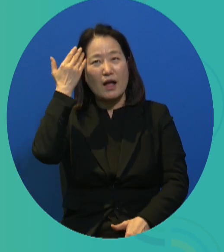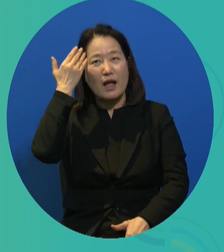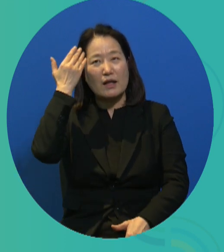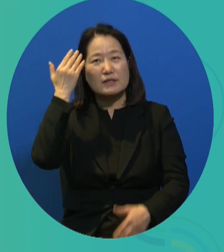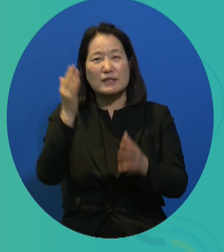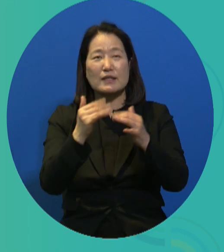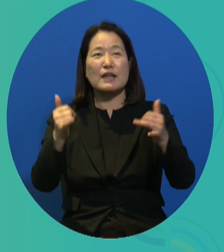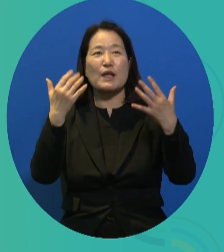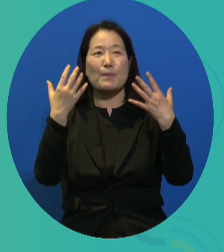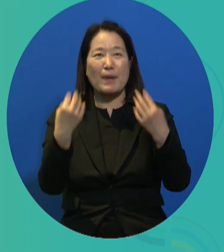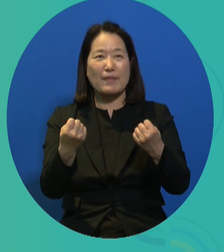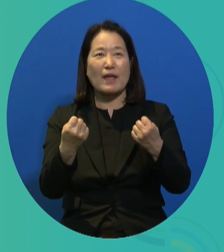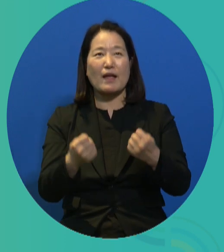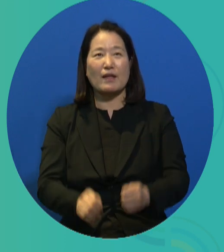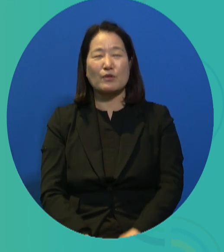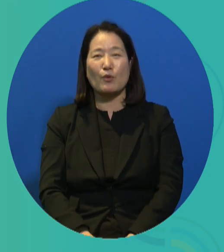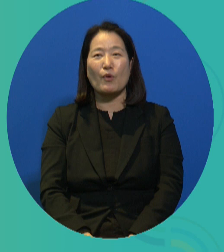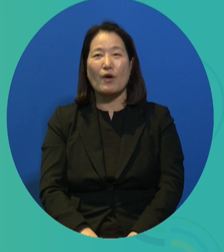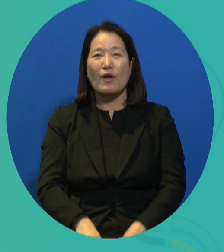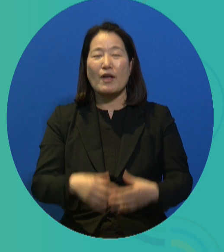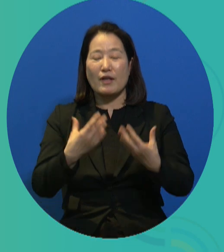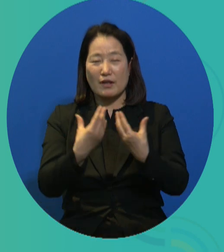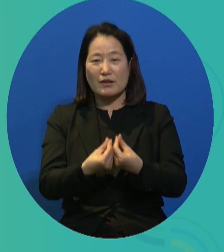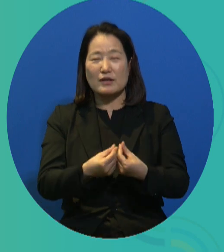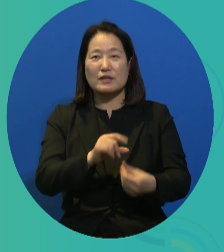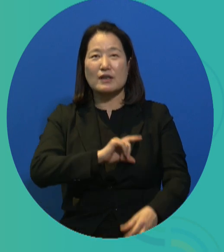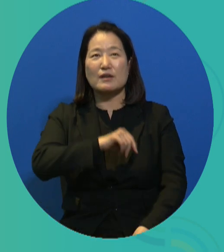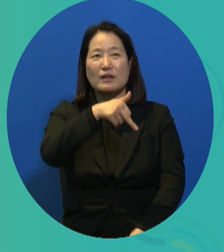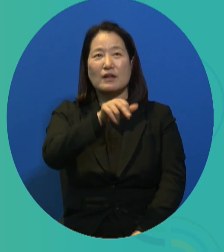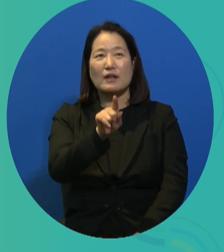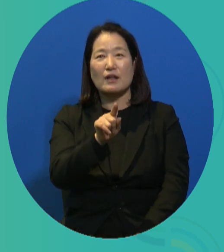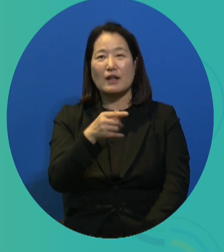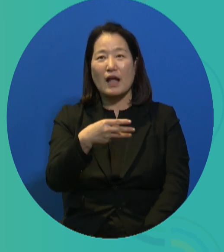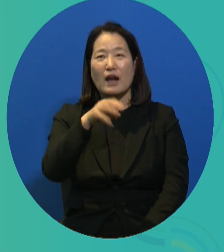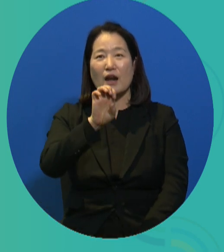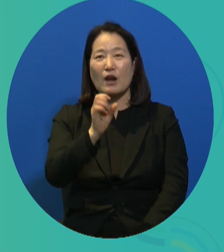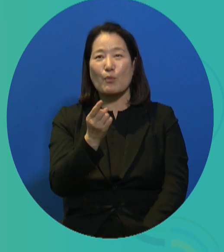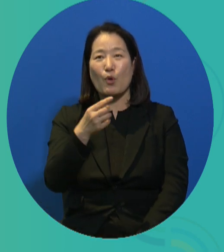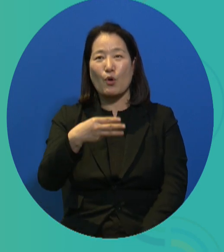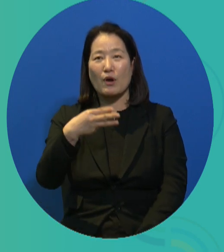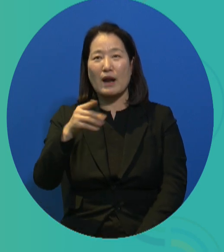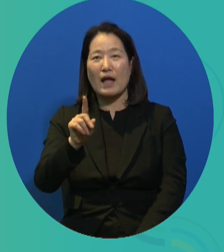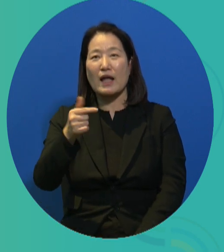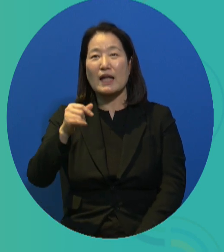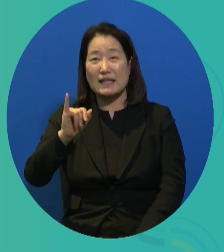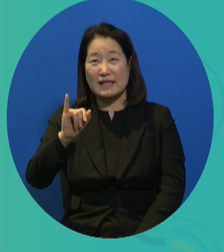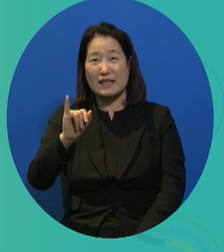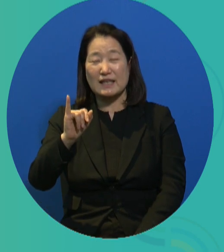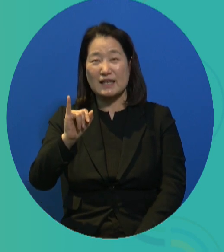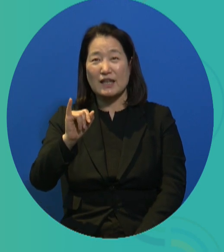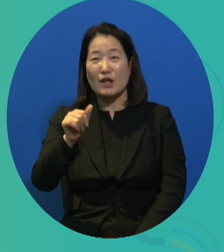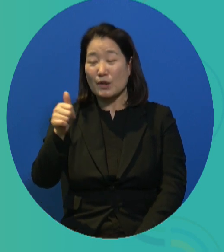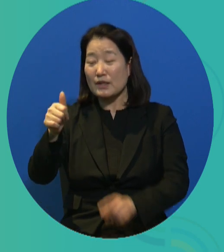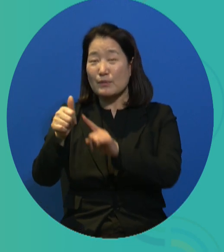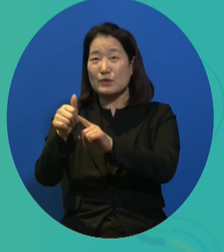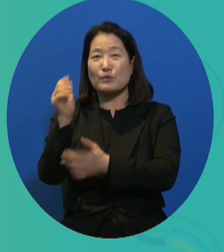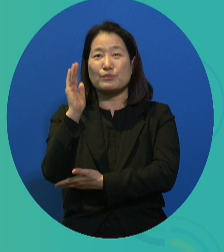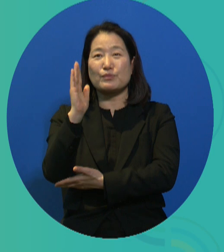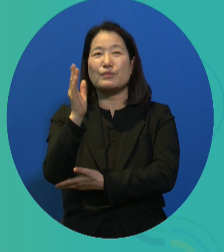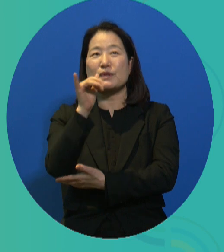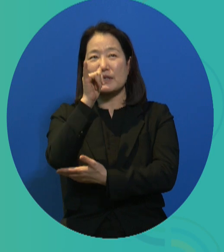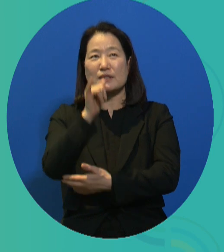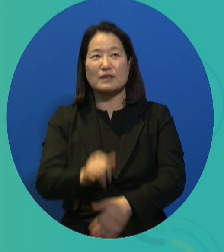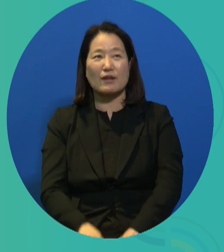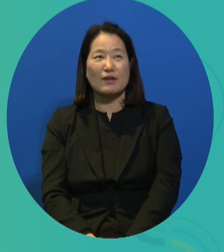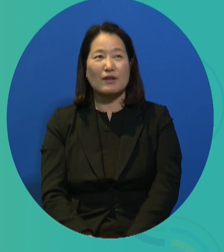this, such as Karl Polanyi. Karl Polanyi is a leftist academic. But even without Karl